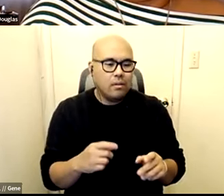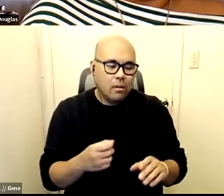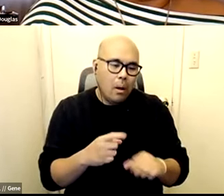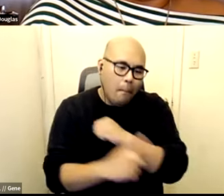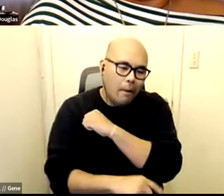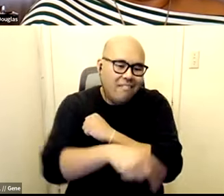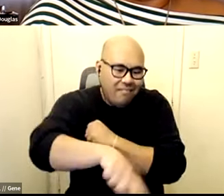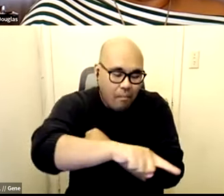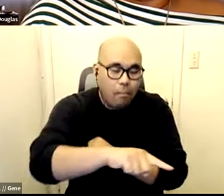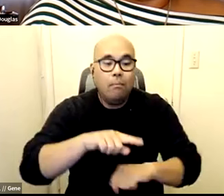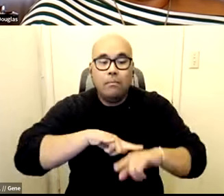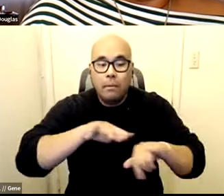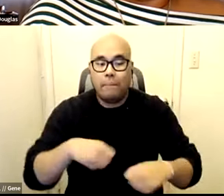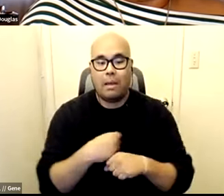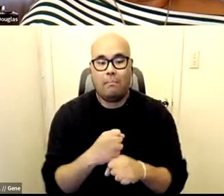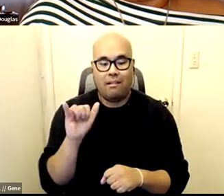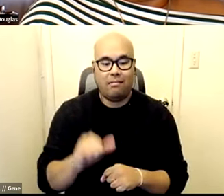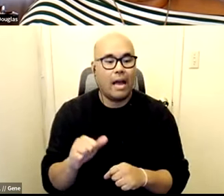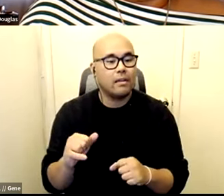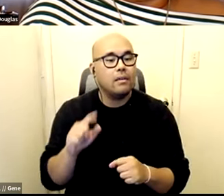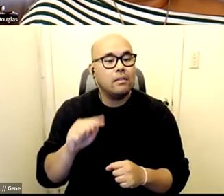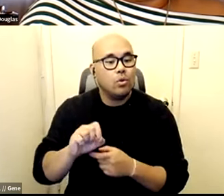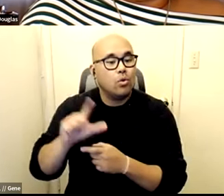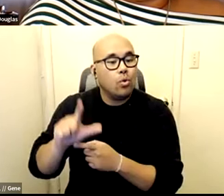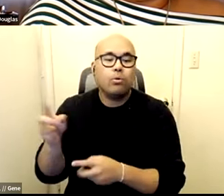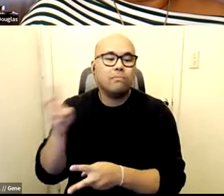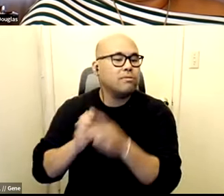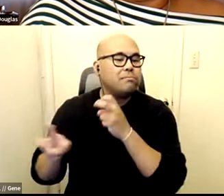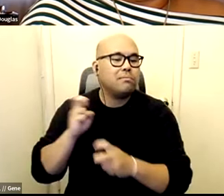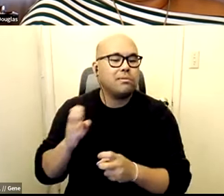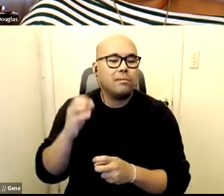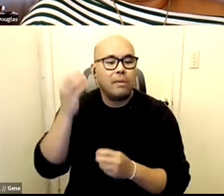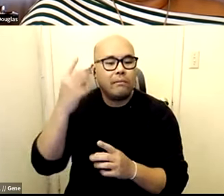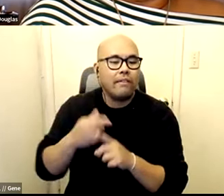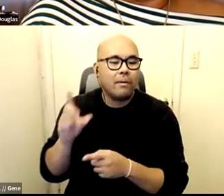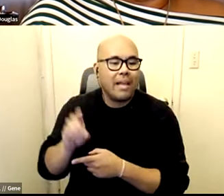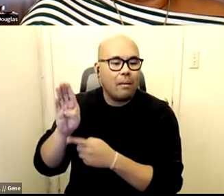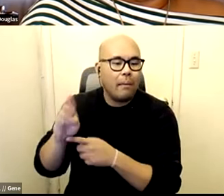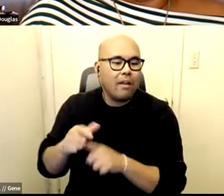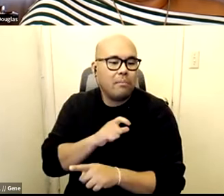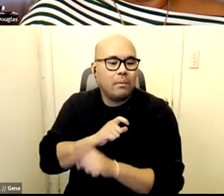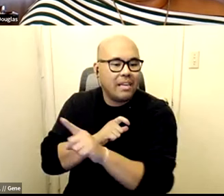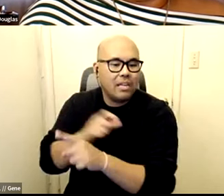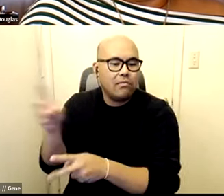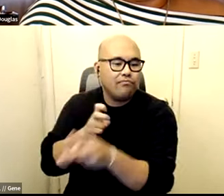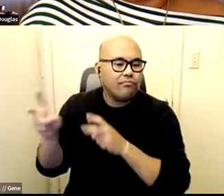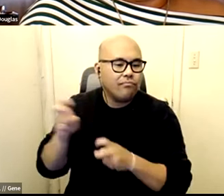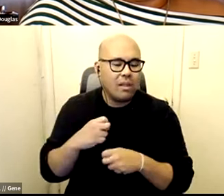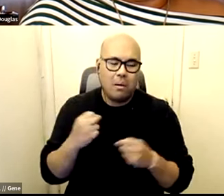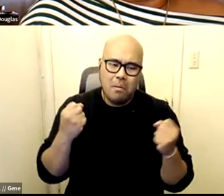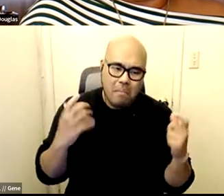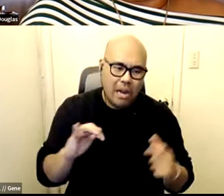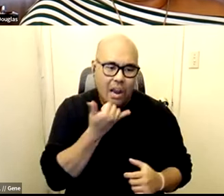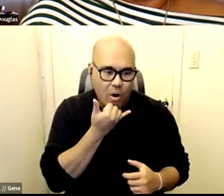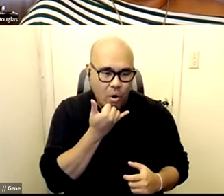they built this tool that would just pull from this database and it had tons of errors um it flagged people left and right